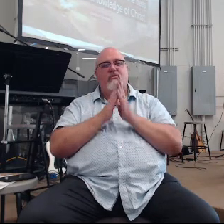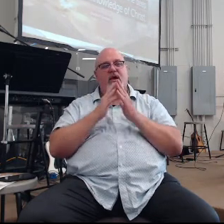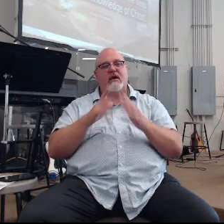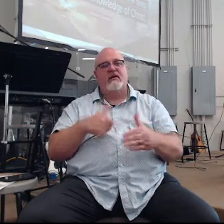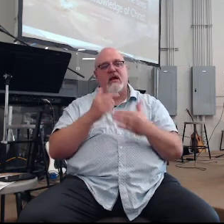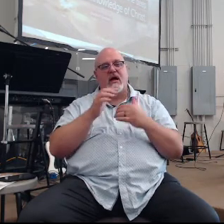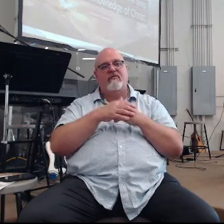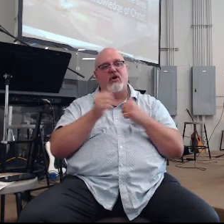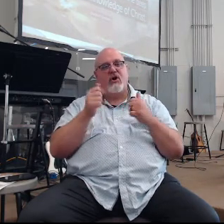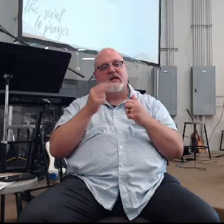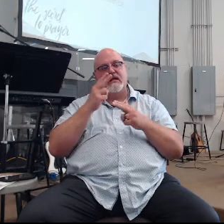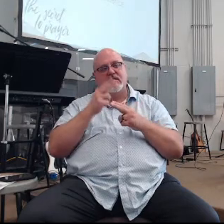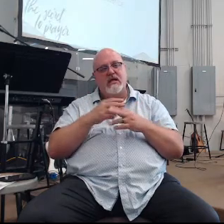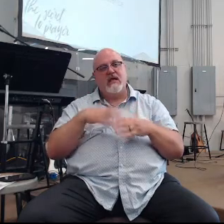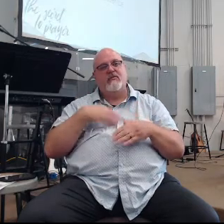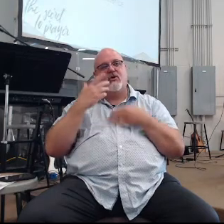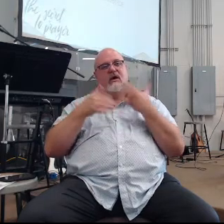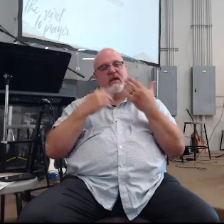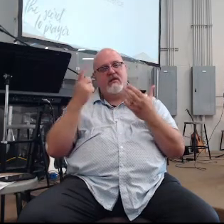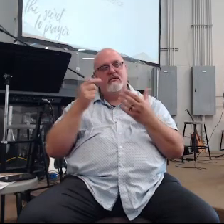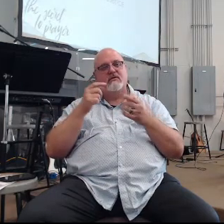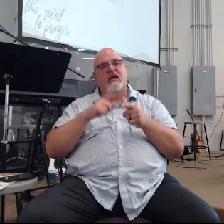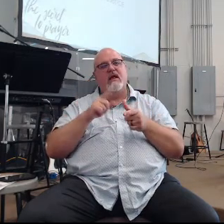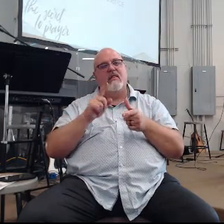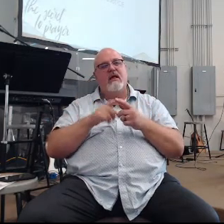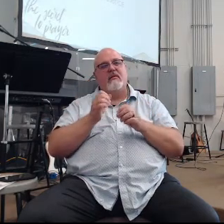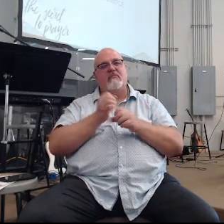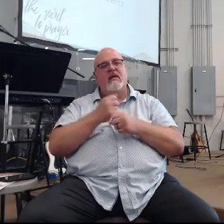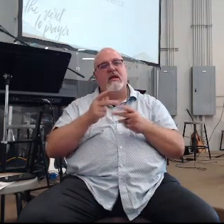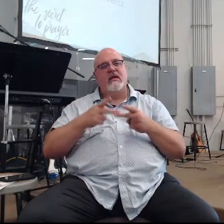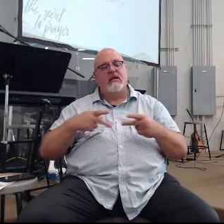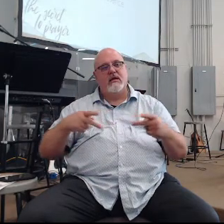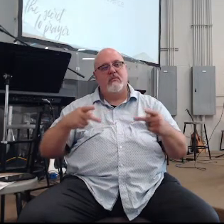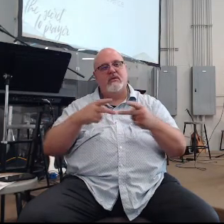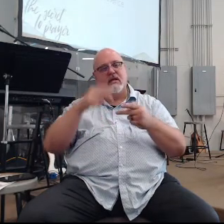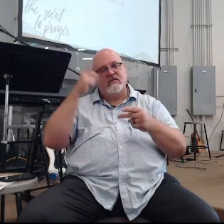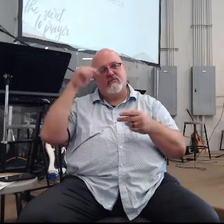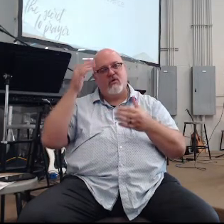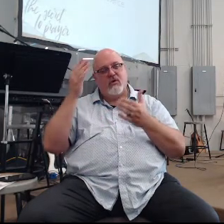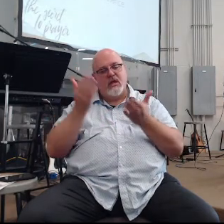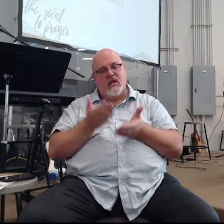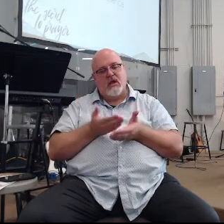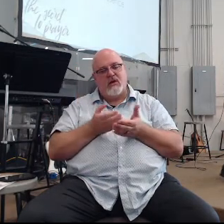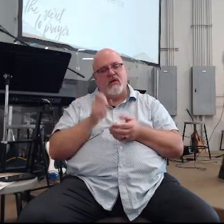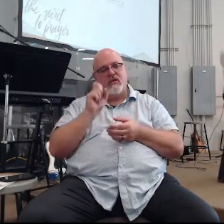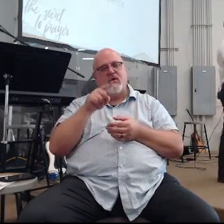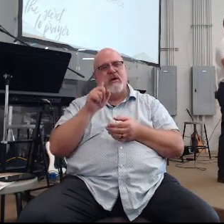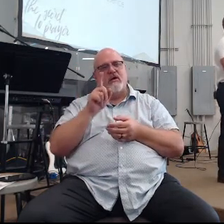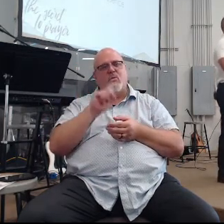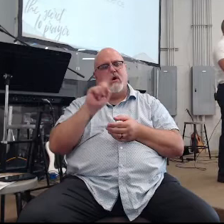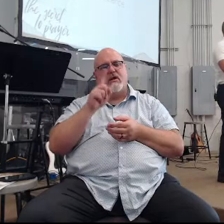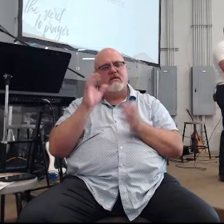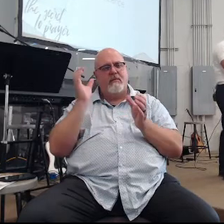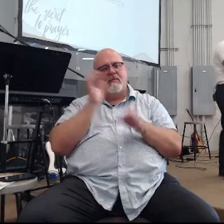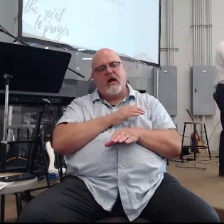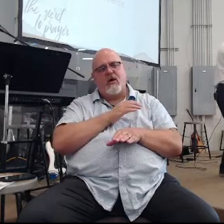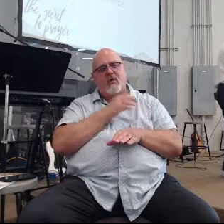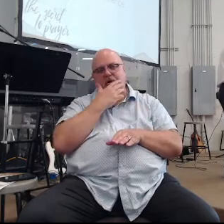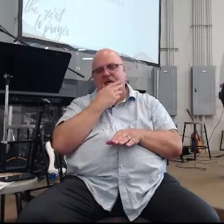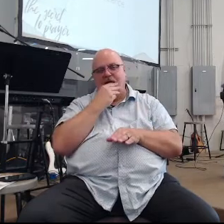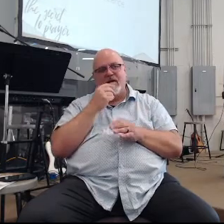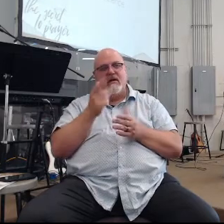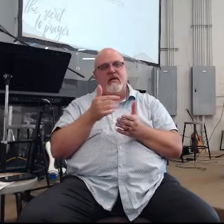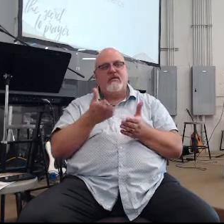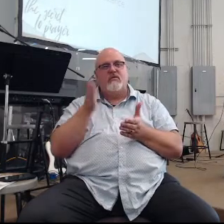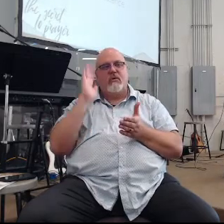his name crying out to him and then creating space for his presence so the question is where is the power this is what God